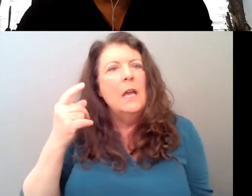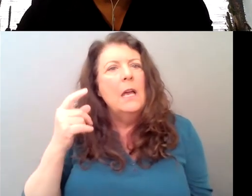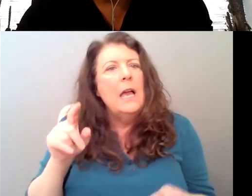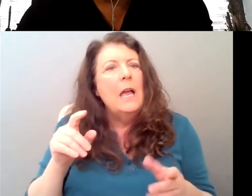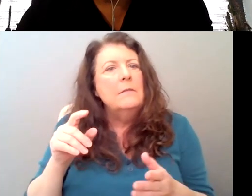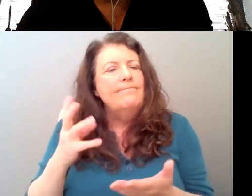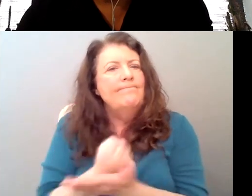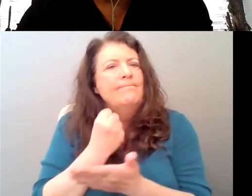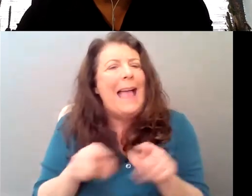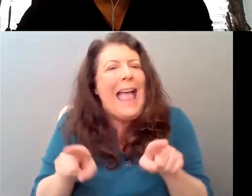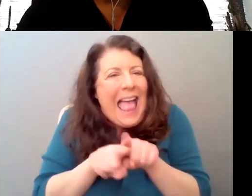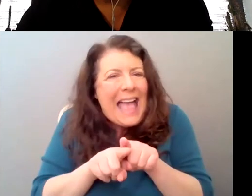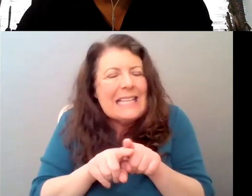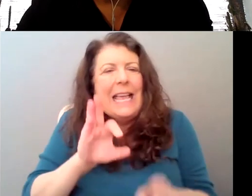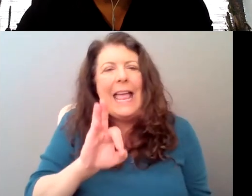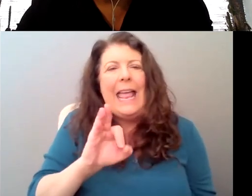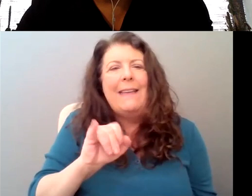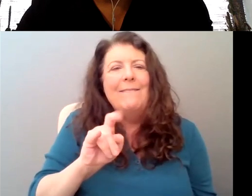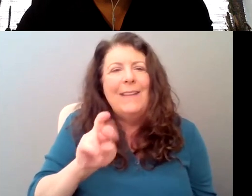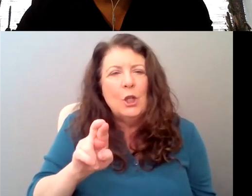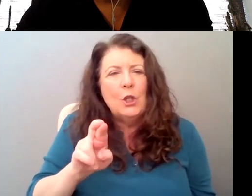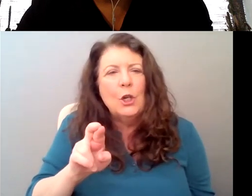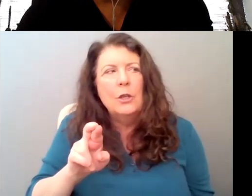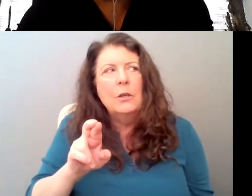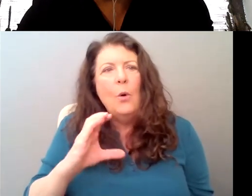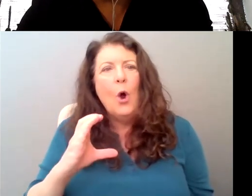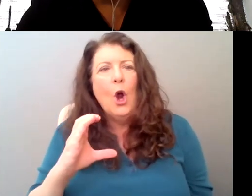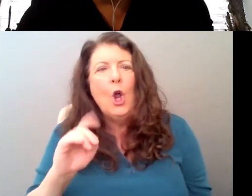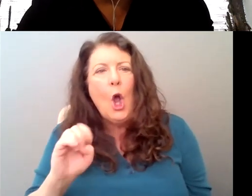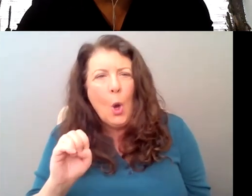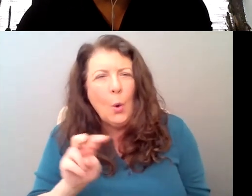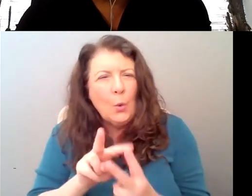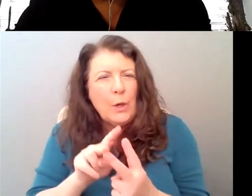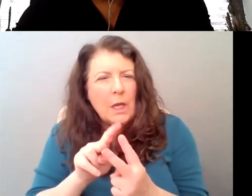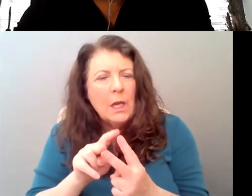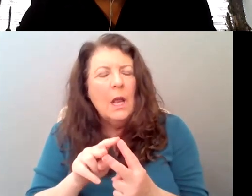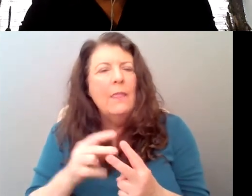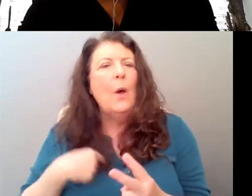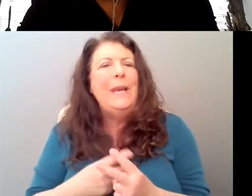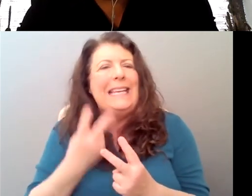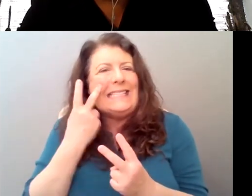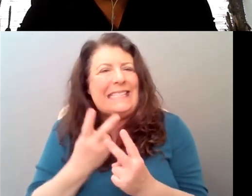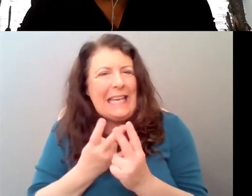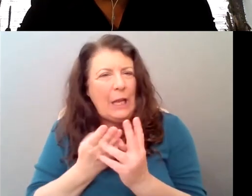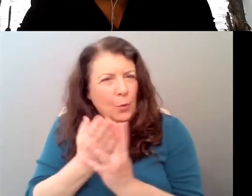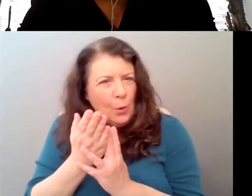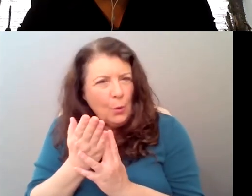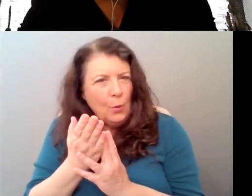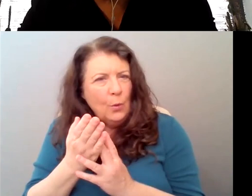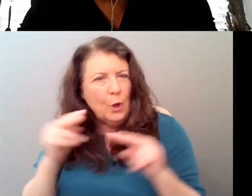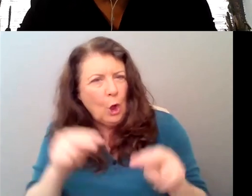code with which we can see our world today. It's a, it's a stylized, it's a